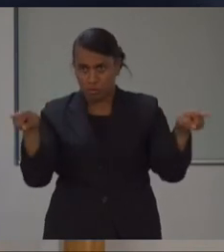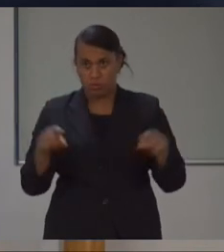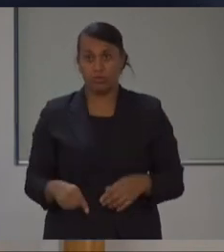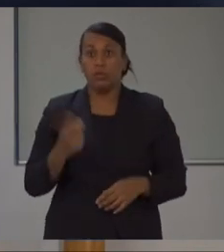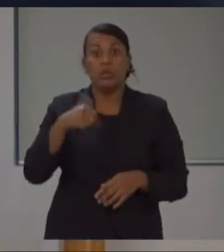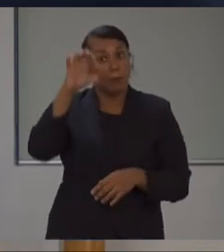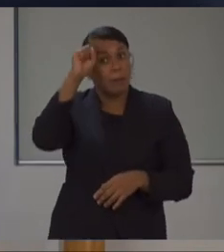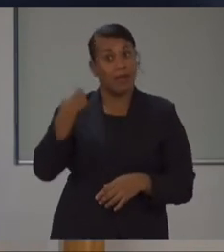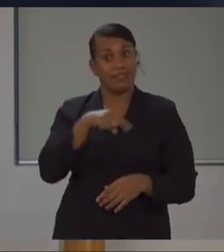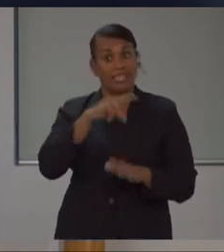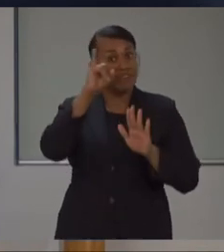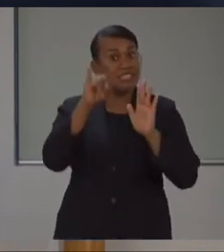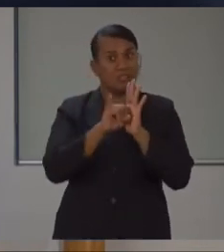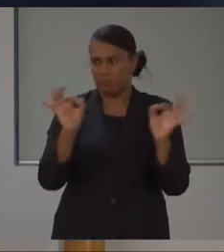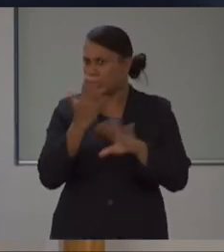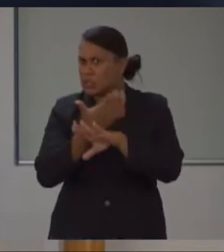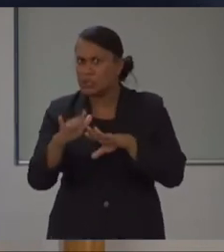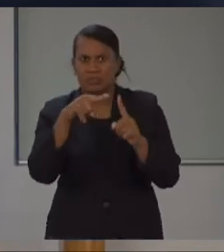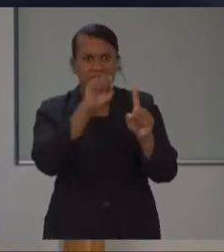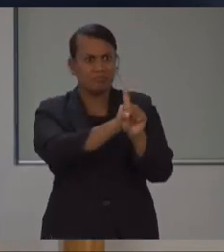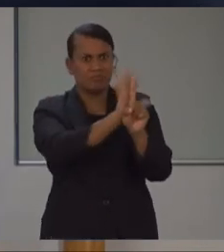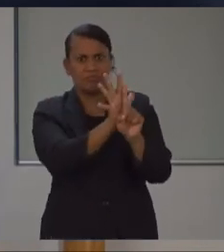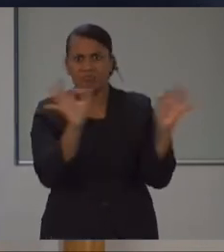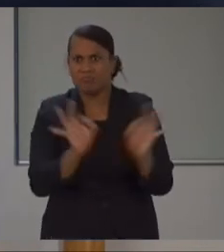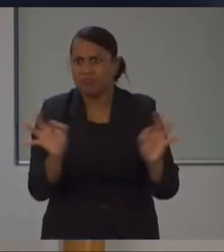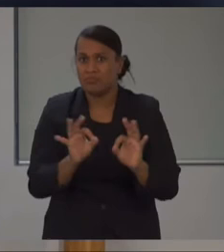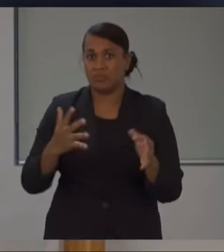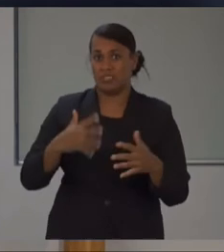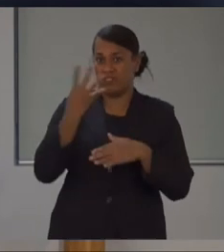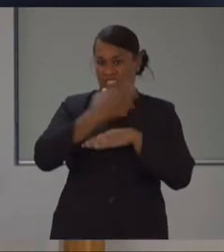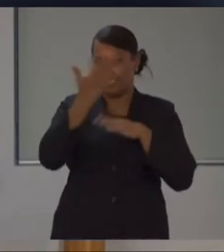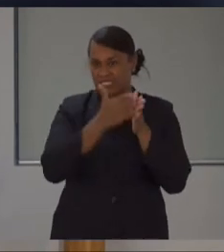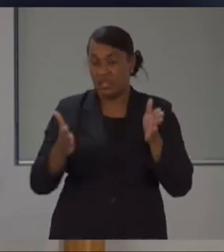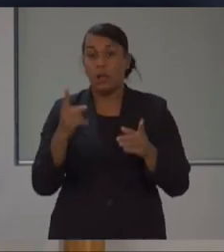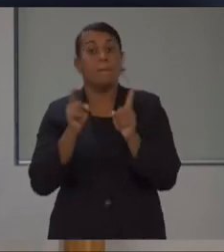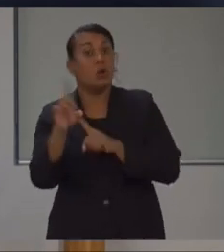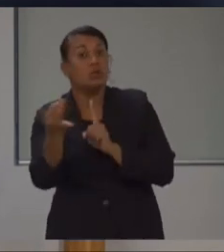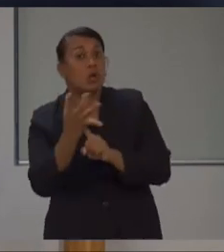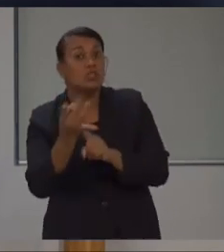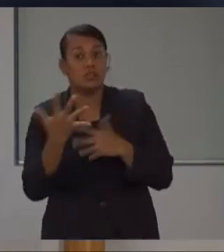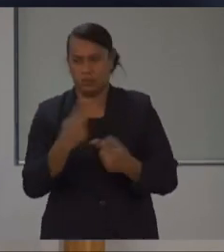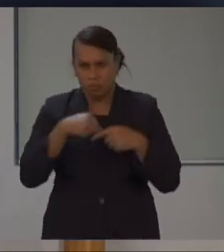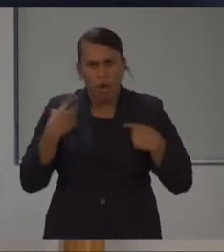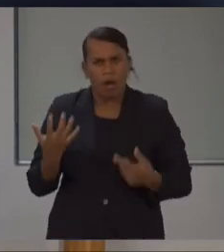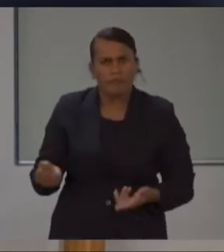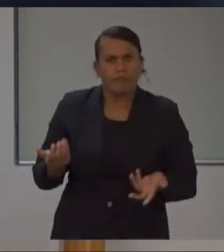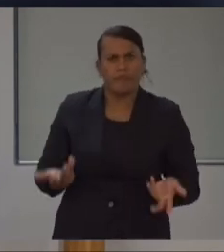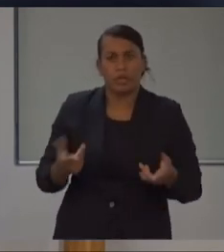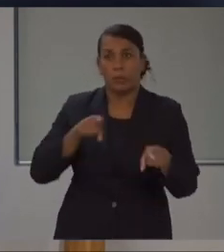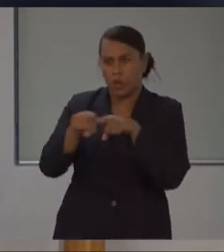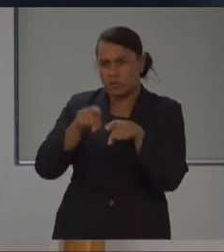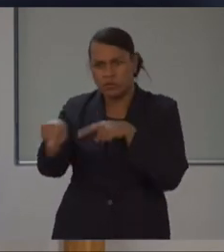end before we've had a case. And also the most important thing, Edwin, is the fact that we now have significant recoveries. We now